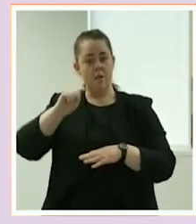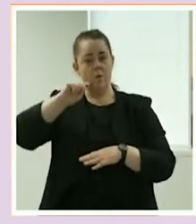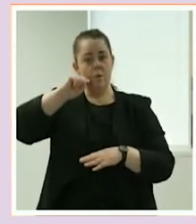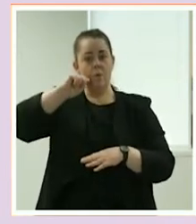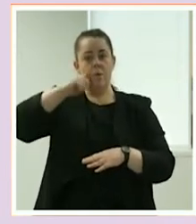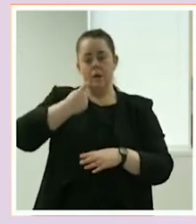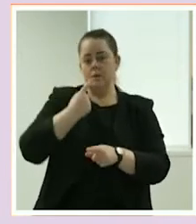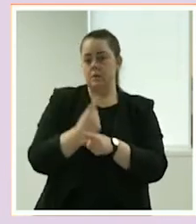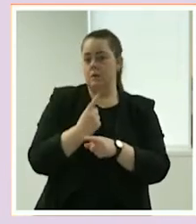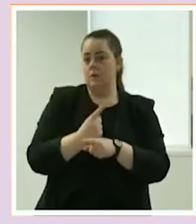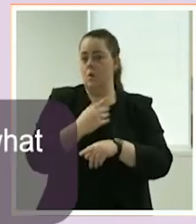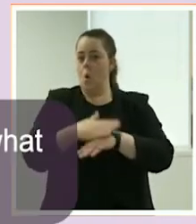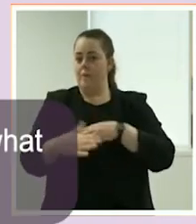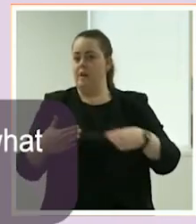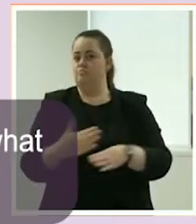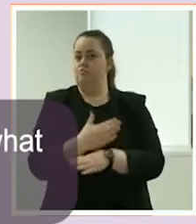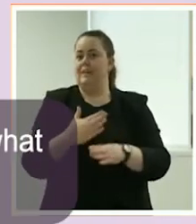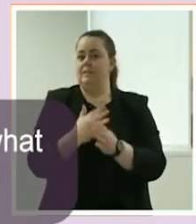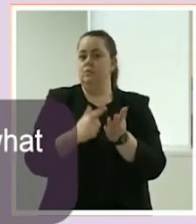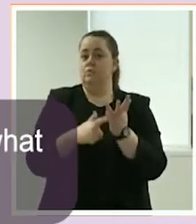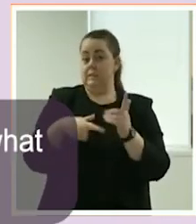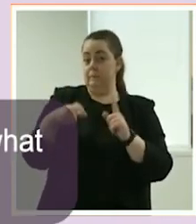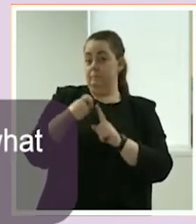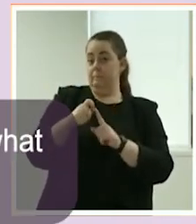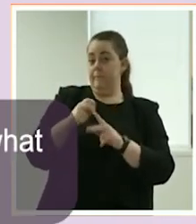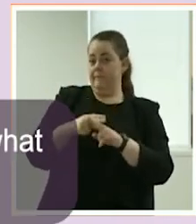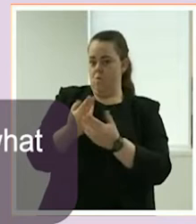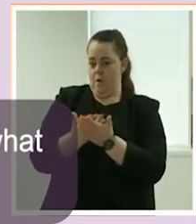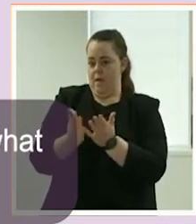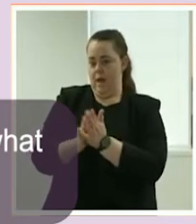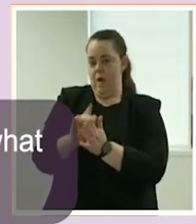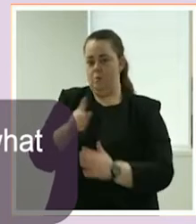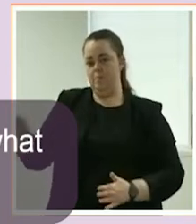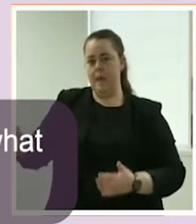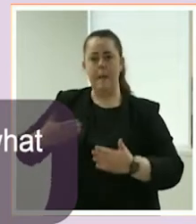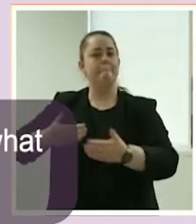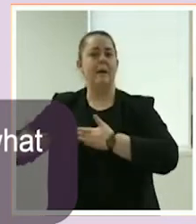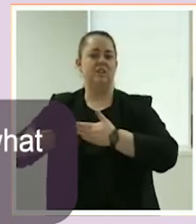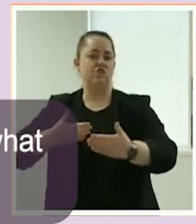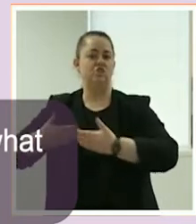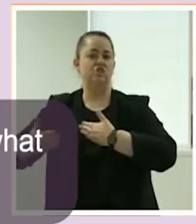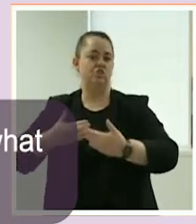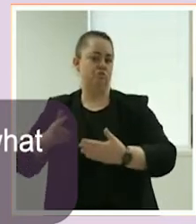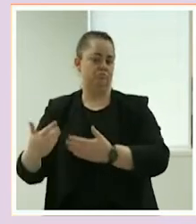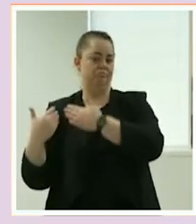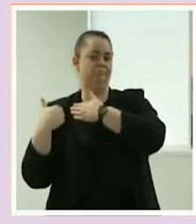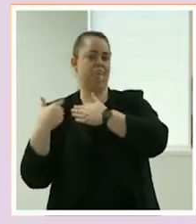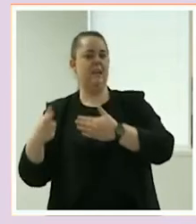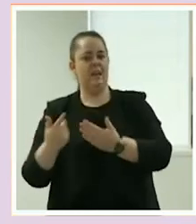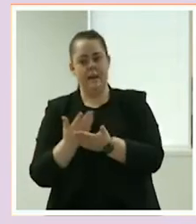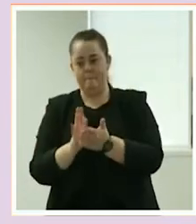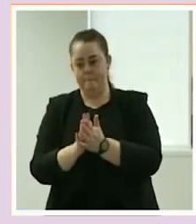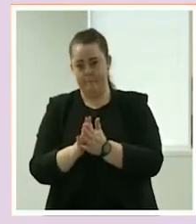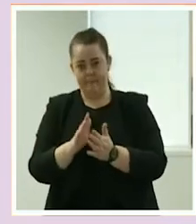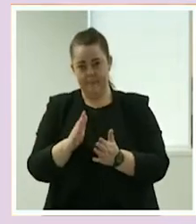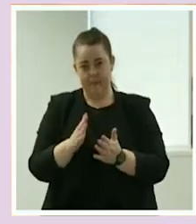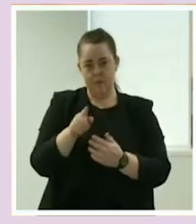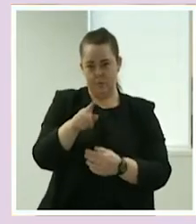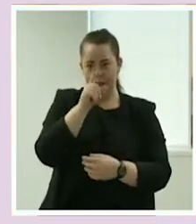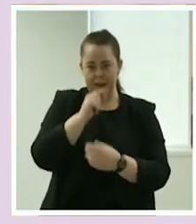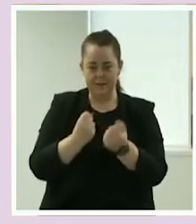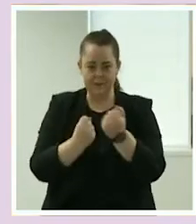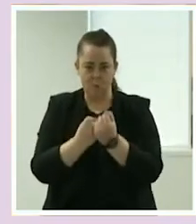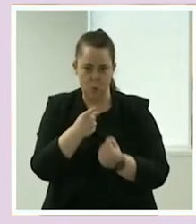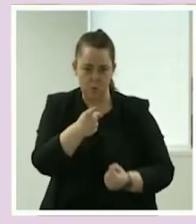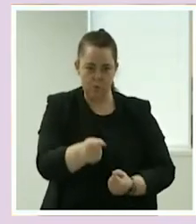practical tips and advice from our panel members about what they're doing to manage this responsibility and what might work for you. We've